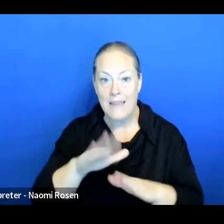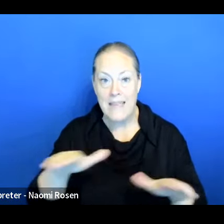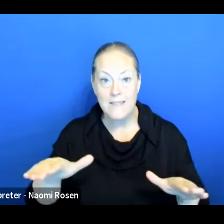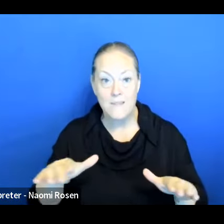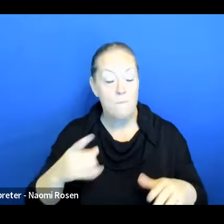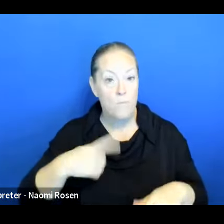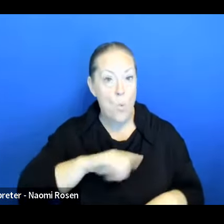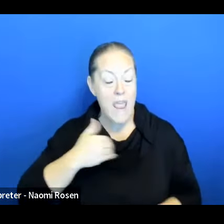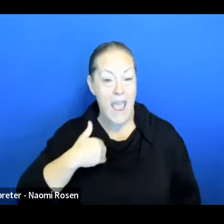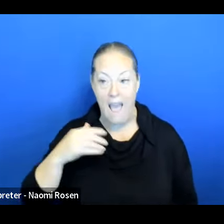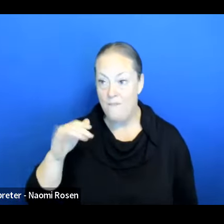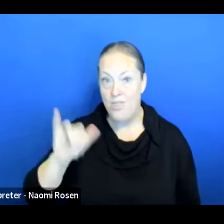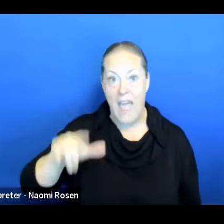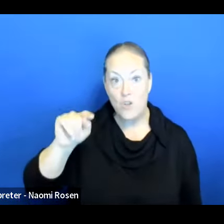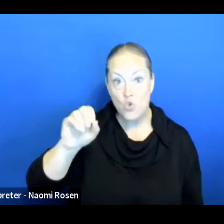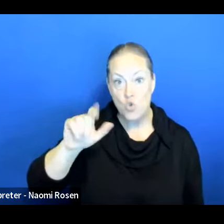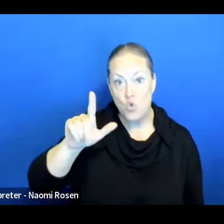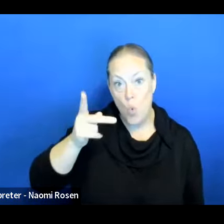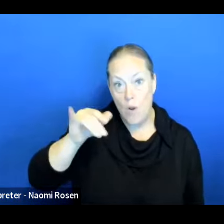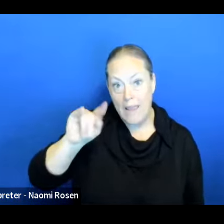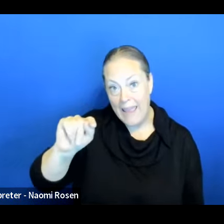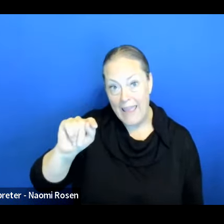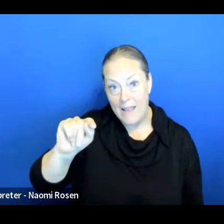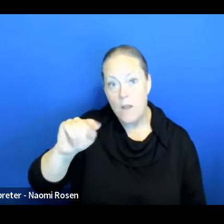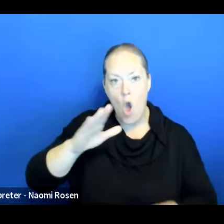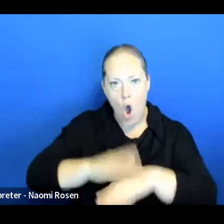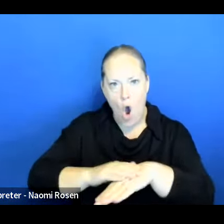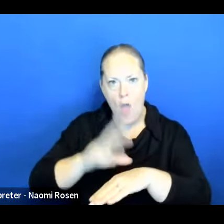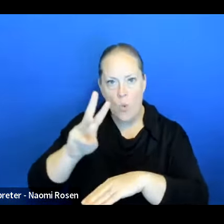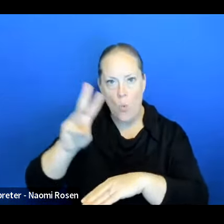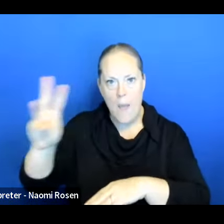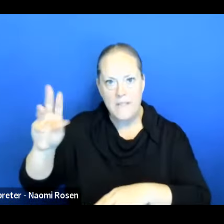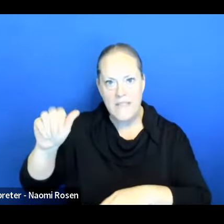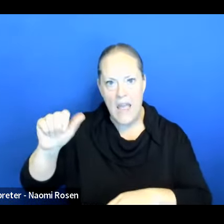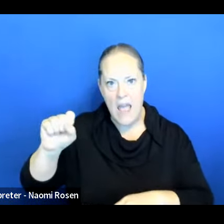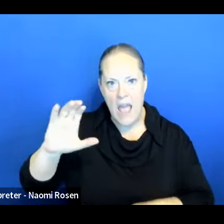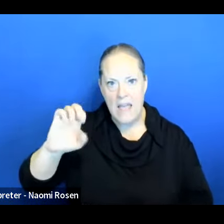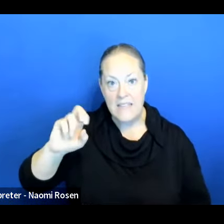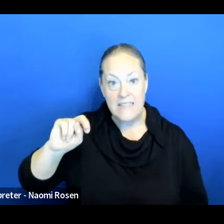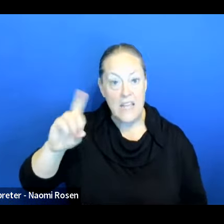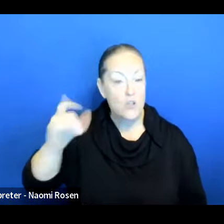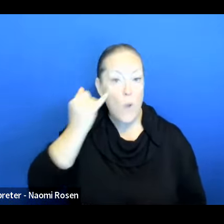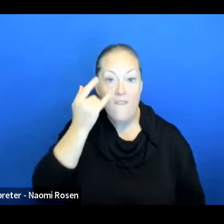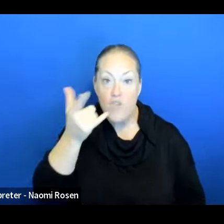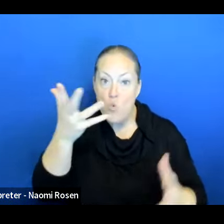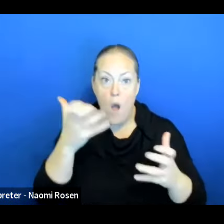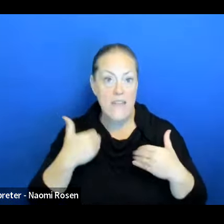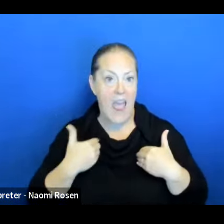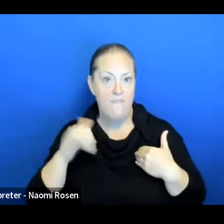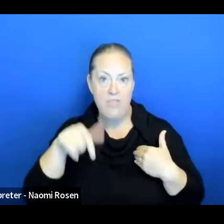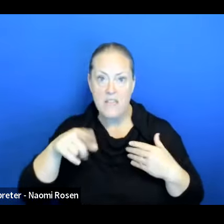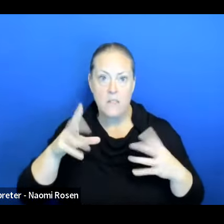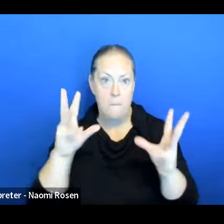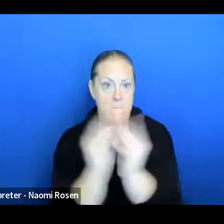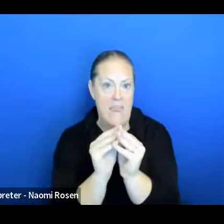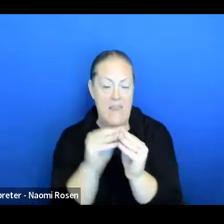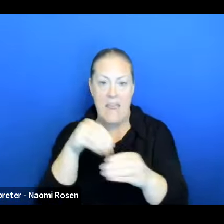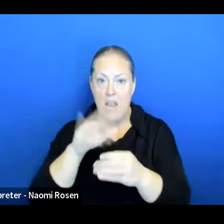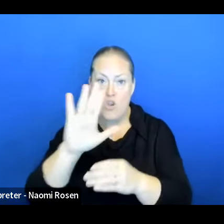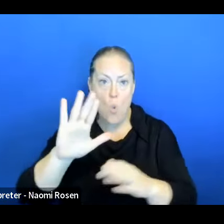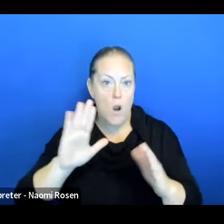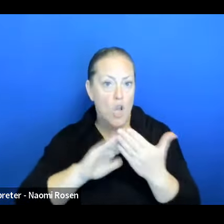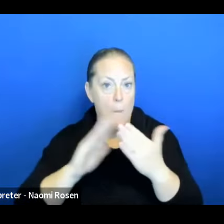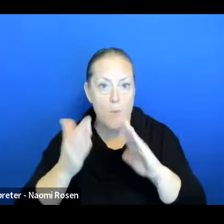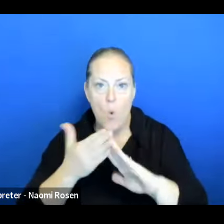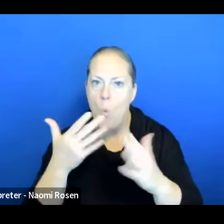these community conversations on the Ascend website. So if you want to hold them in your communities on whatever topic you choose to do, we hope